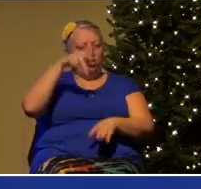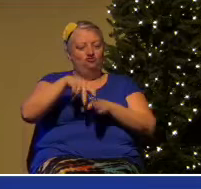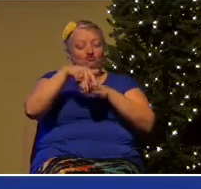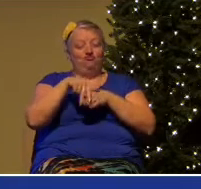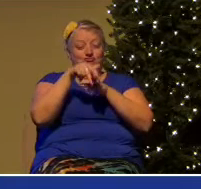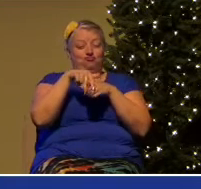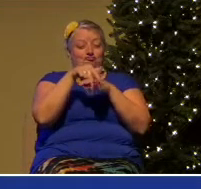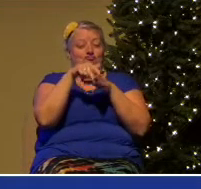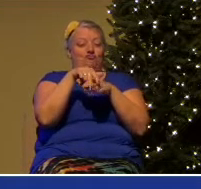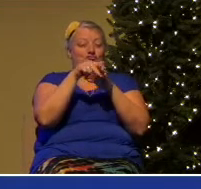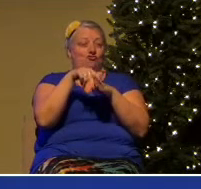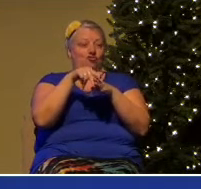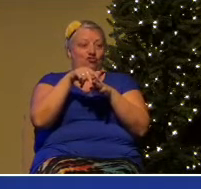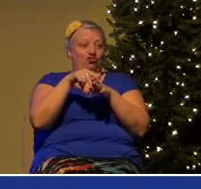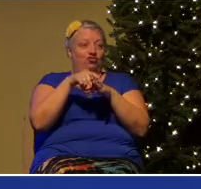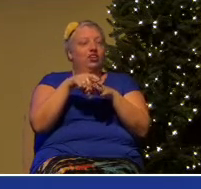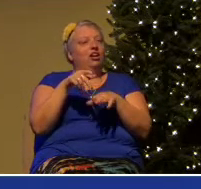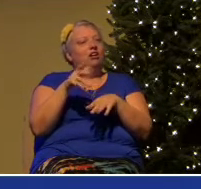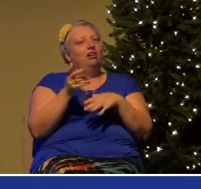on.